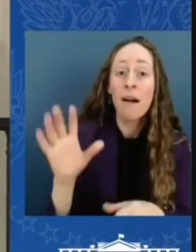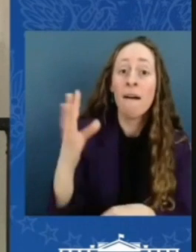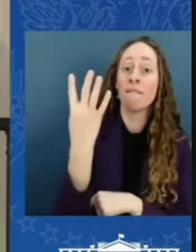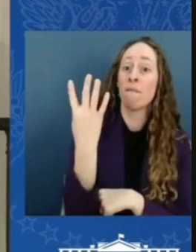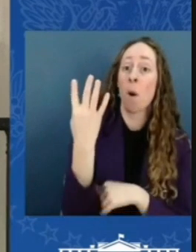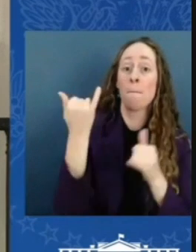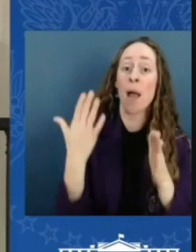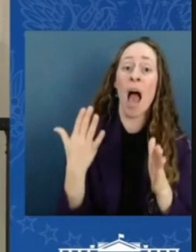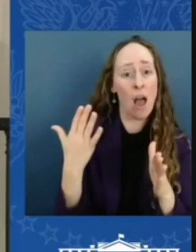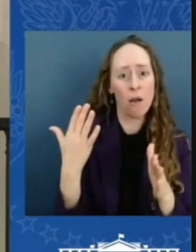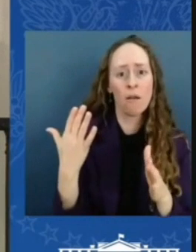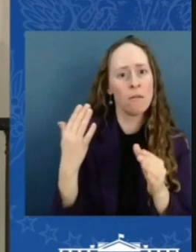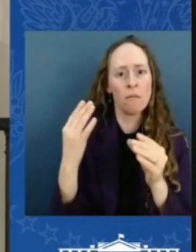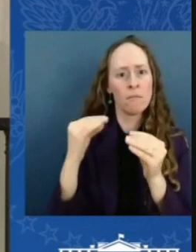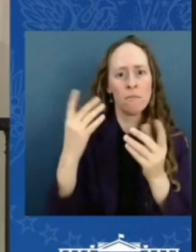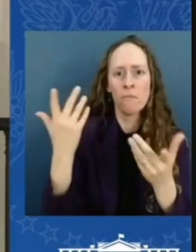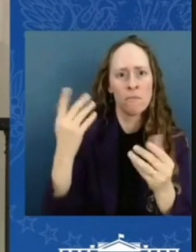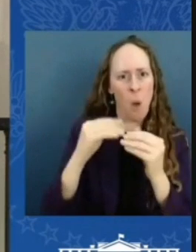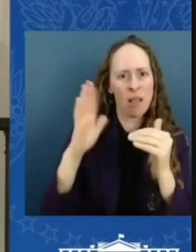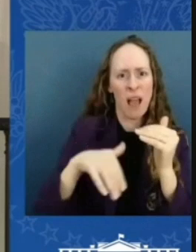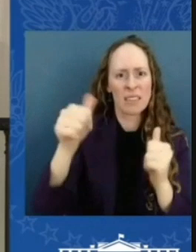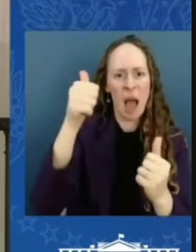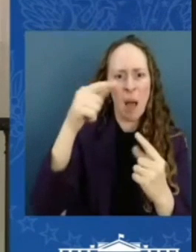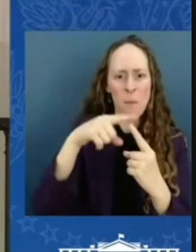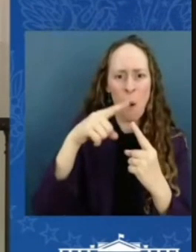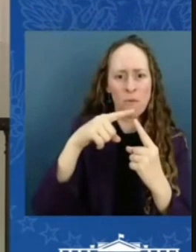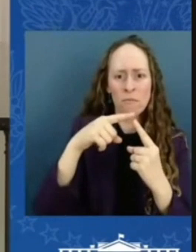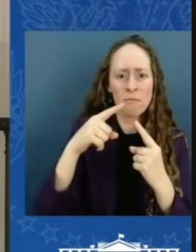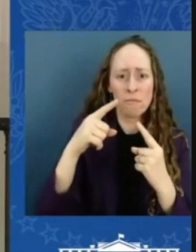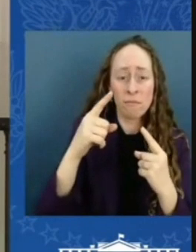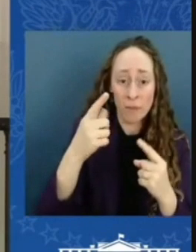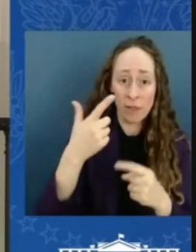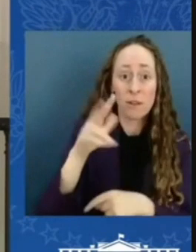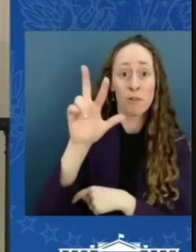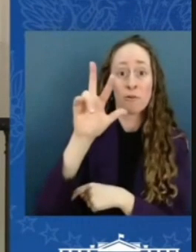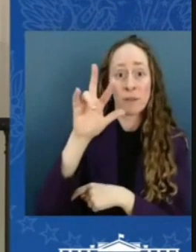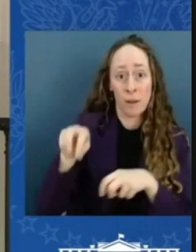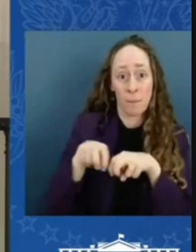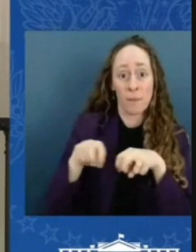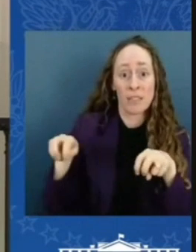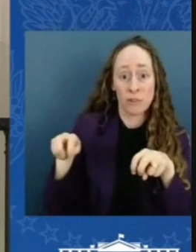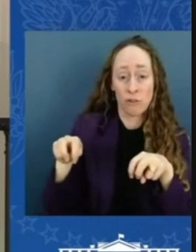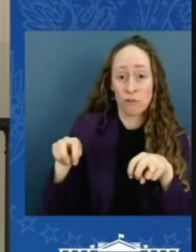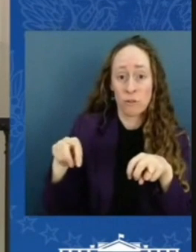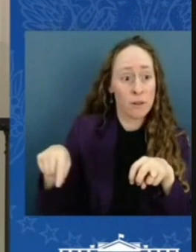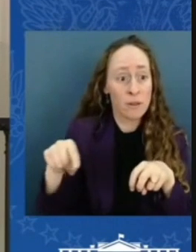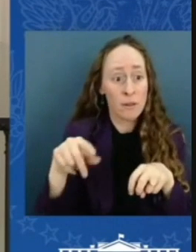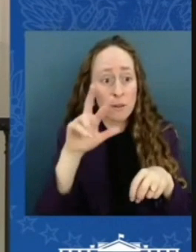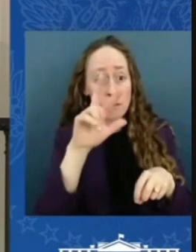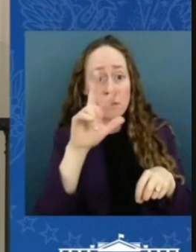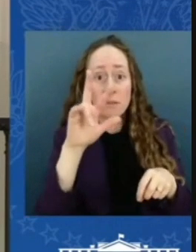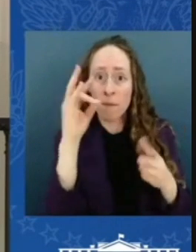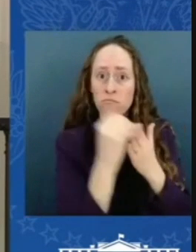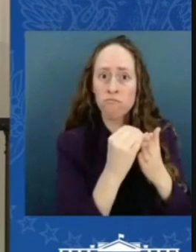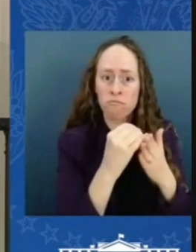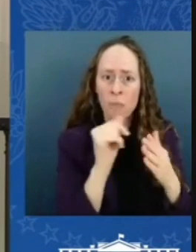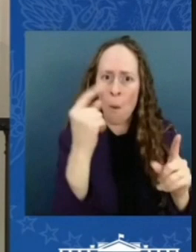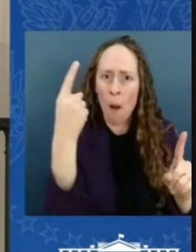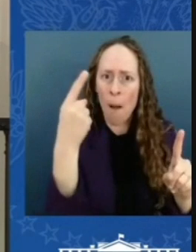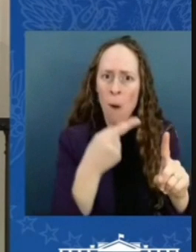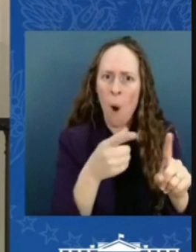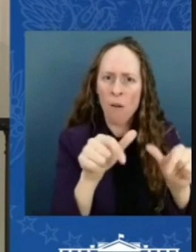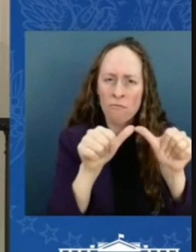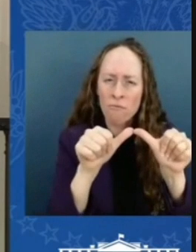And here's another big number. The championship game was the most watched basketball game in five years, peaking at over 24